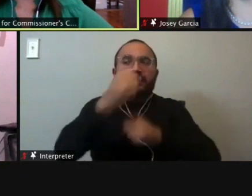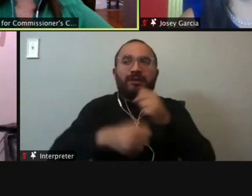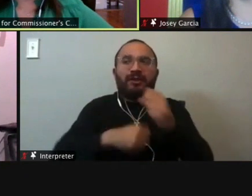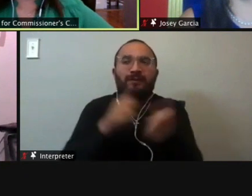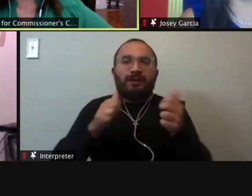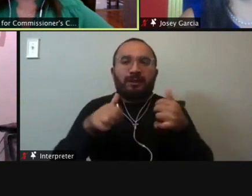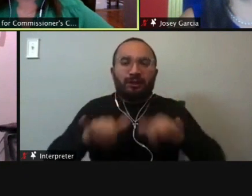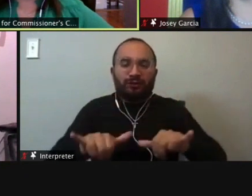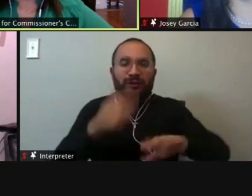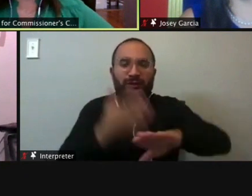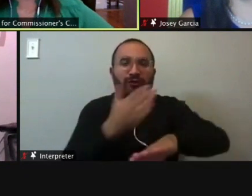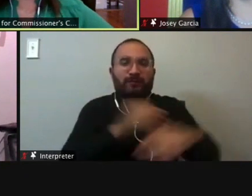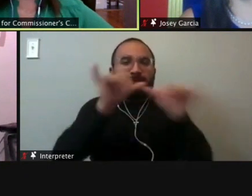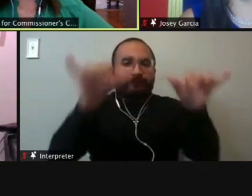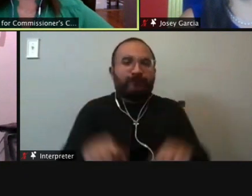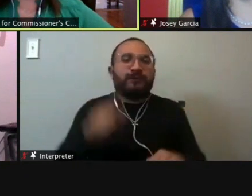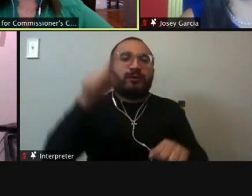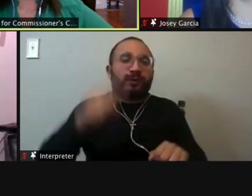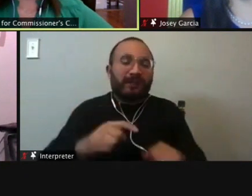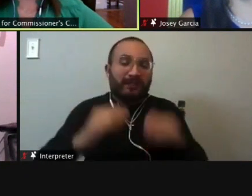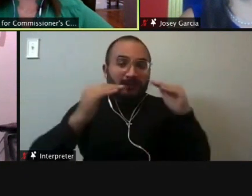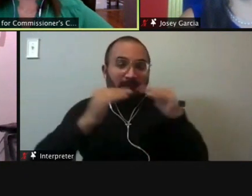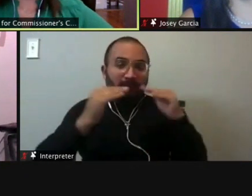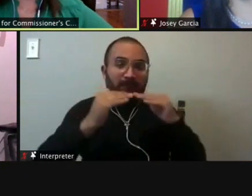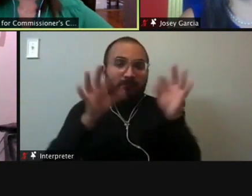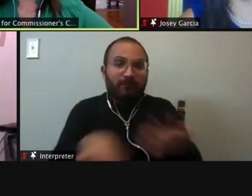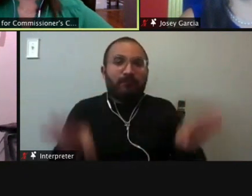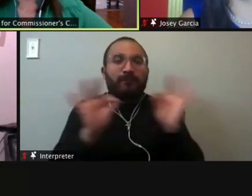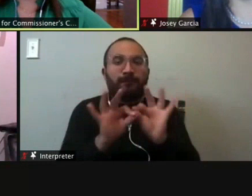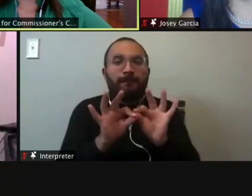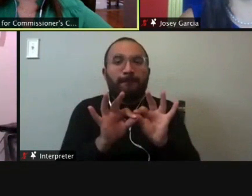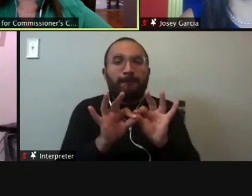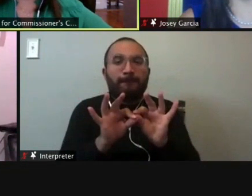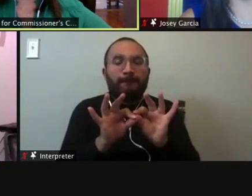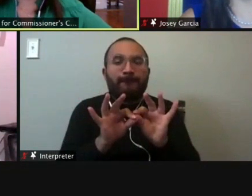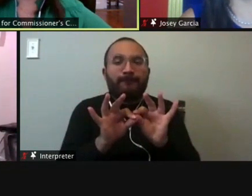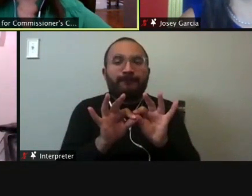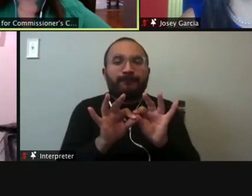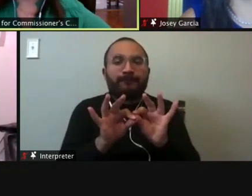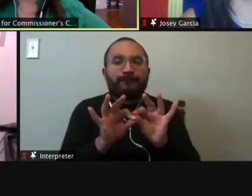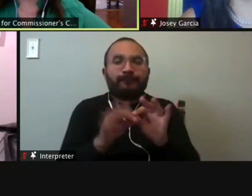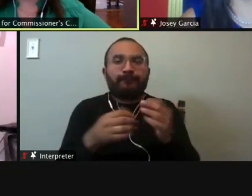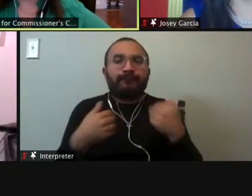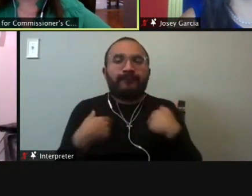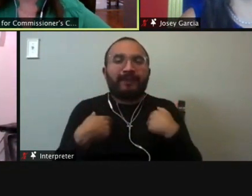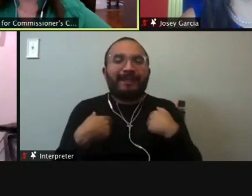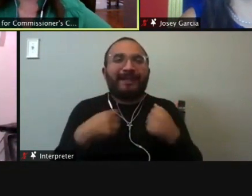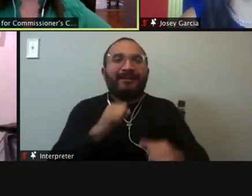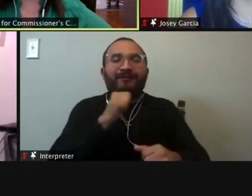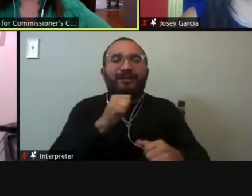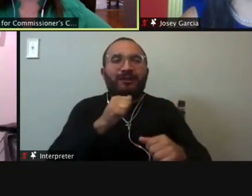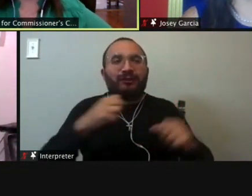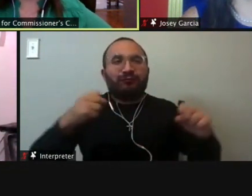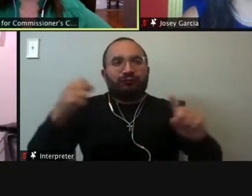because we, we need to have a balance. We need to make sure that, you know, um, uh, we don't have, we, we don't have nonviolent offenders